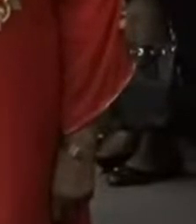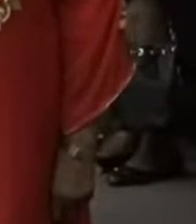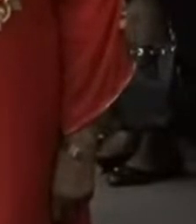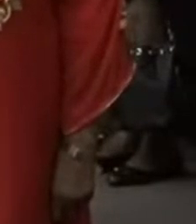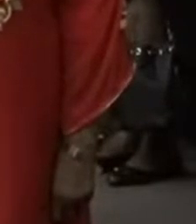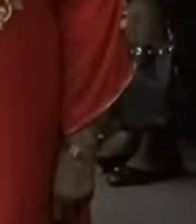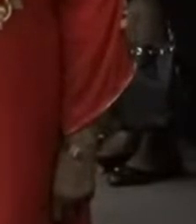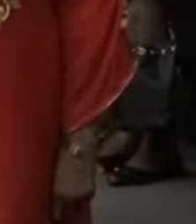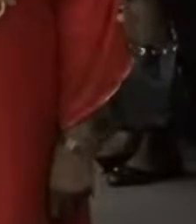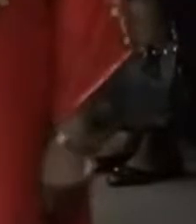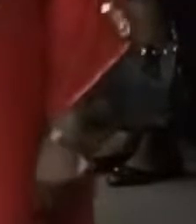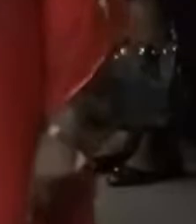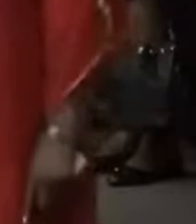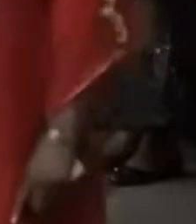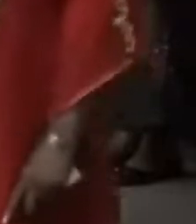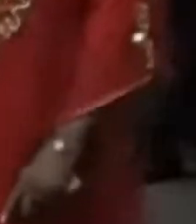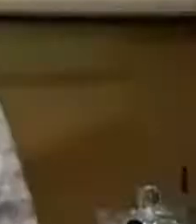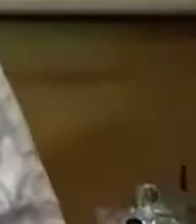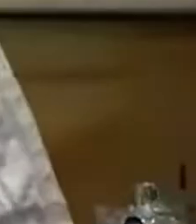Please be seated.